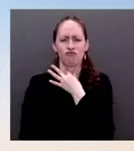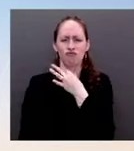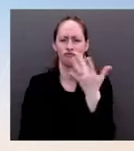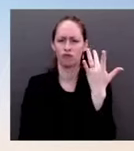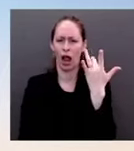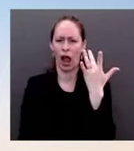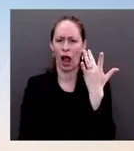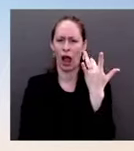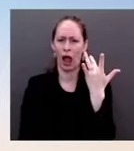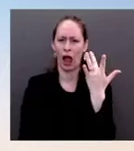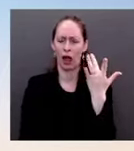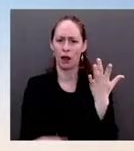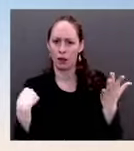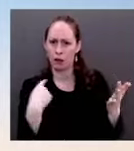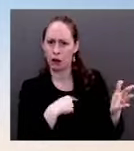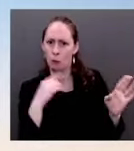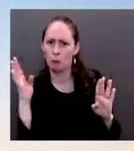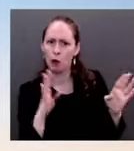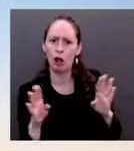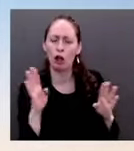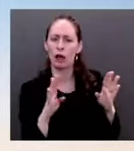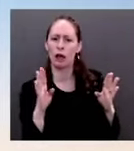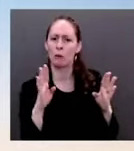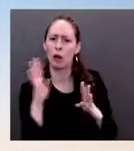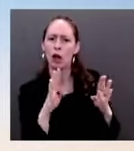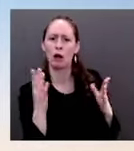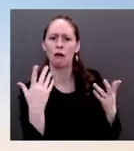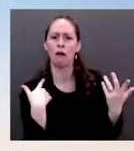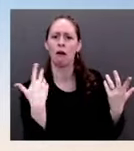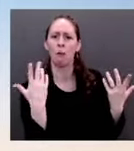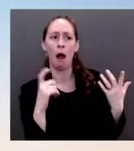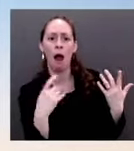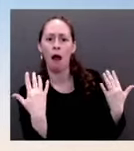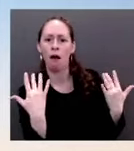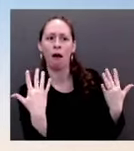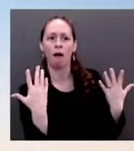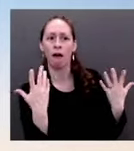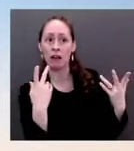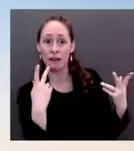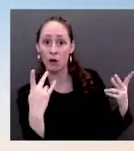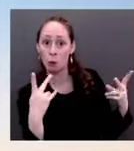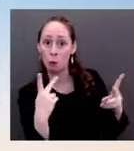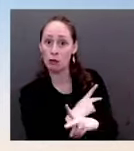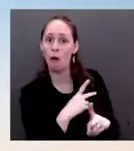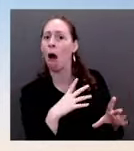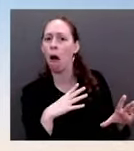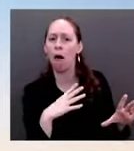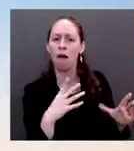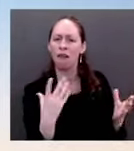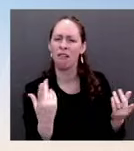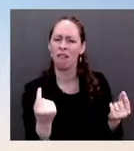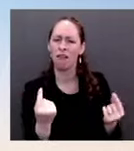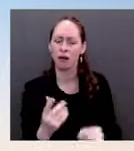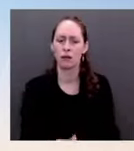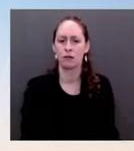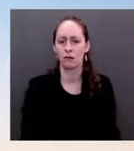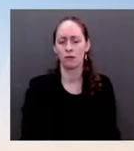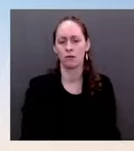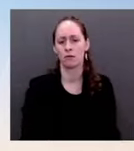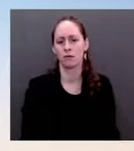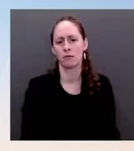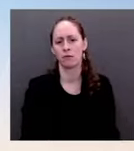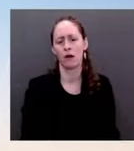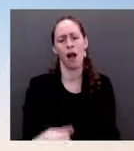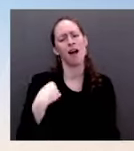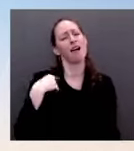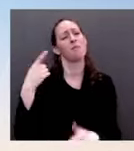also the global community to be clear-eyed about propaganda. And they are pushing propaganda about Ukrainians. Certainly, there's propaganda